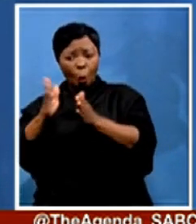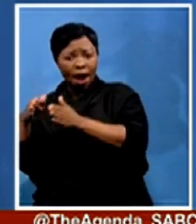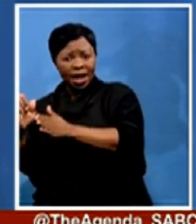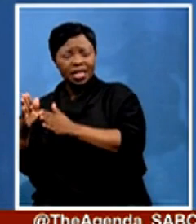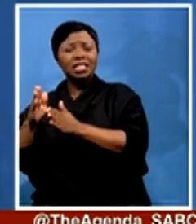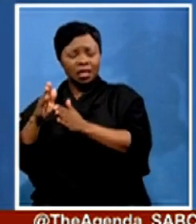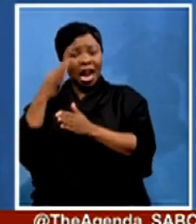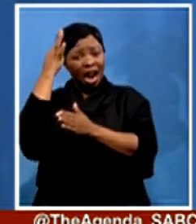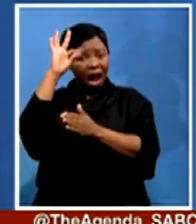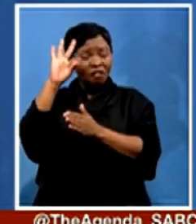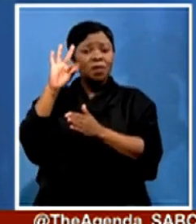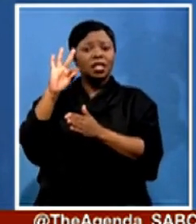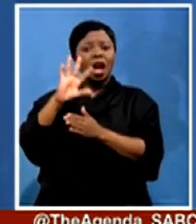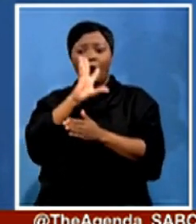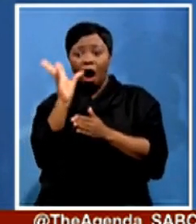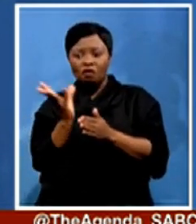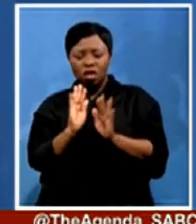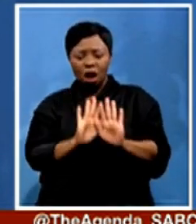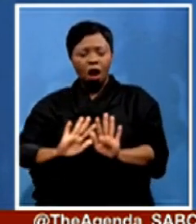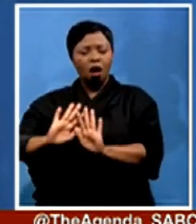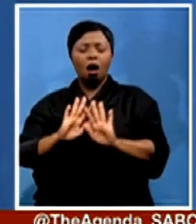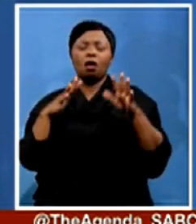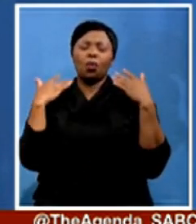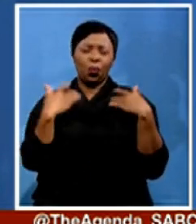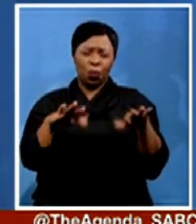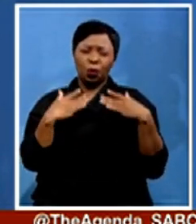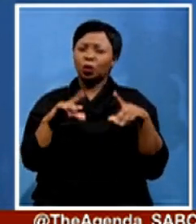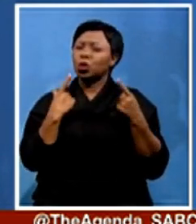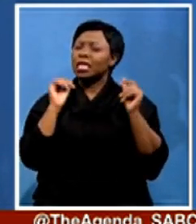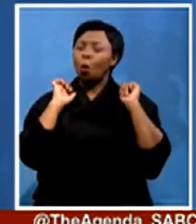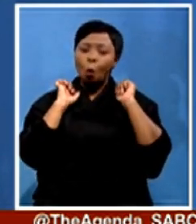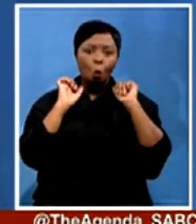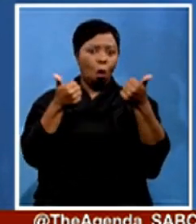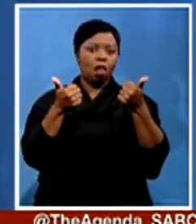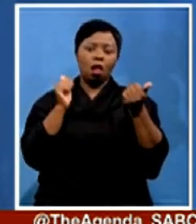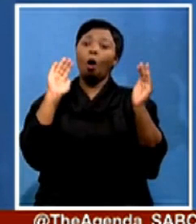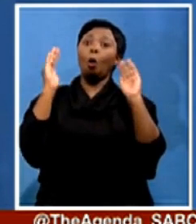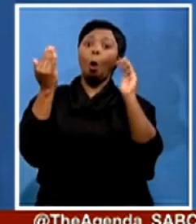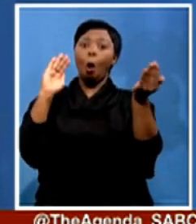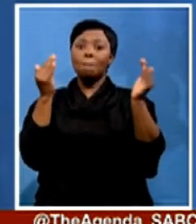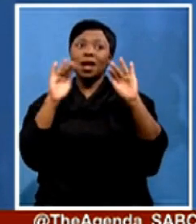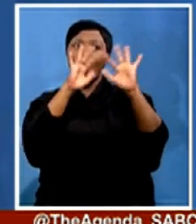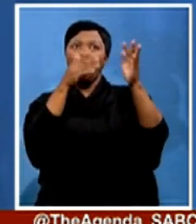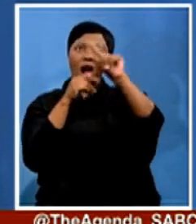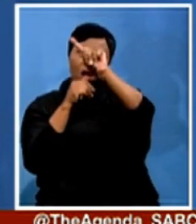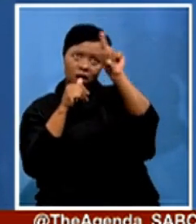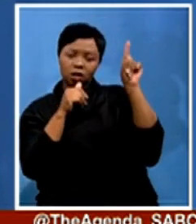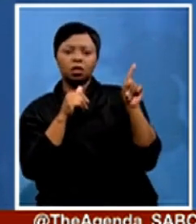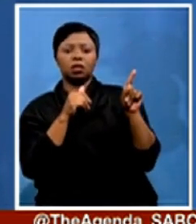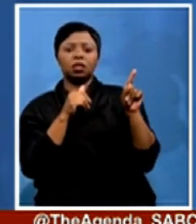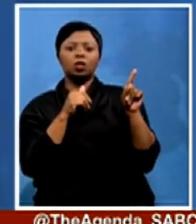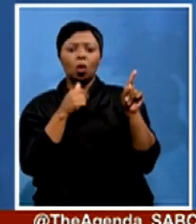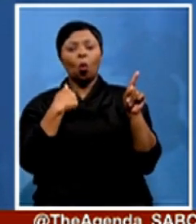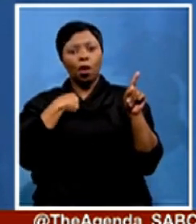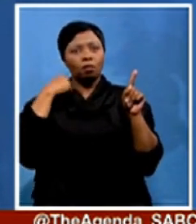well, tremendously well, if you compare with the rest of the world. And we just hope we find a way to